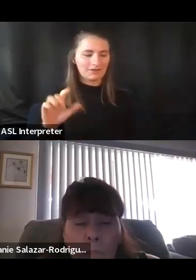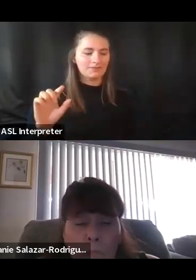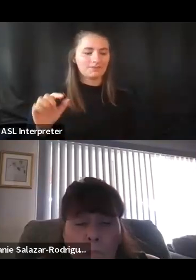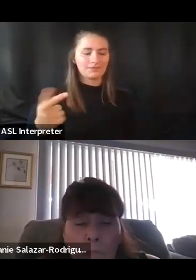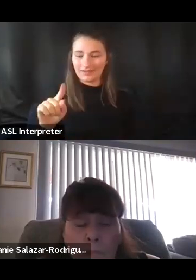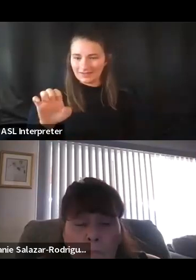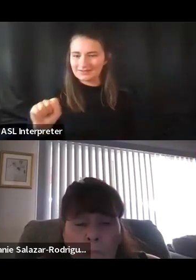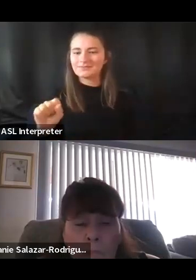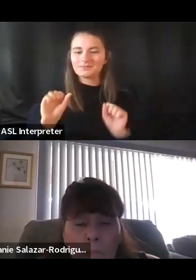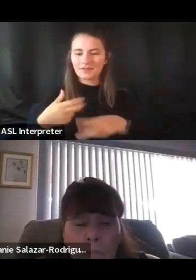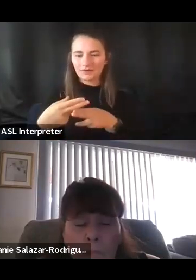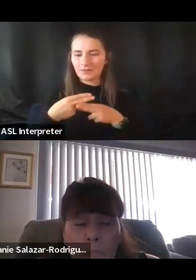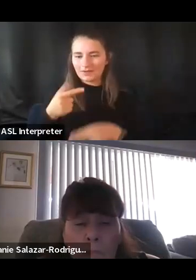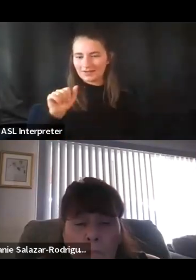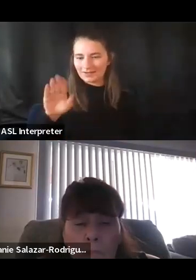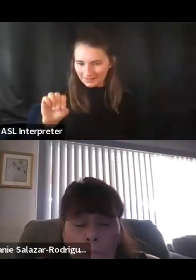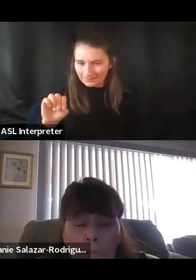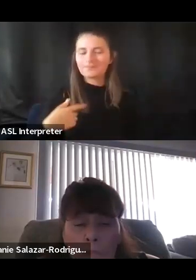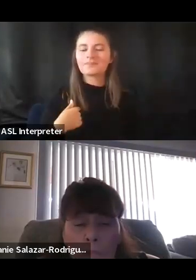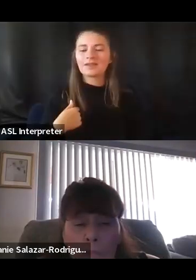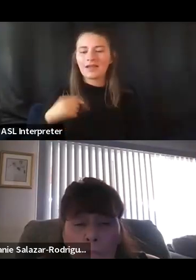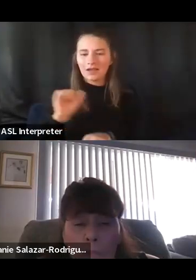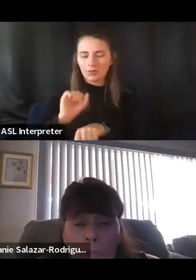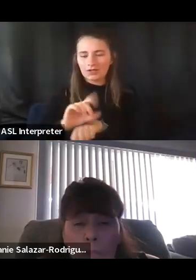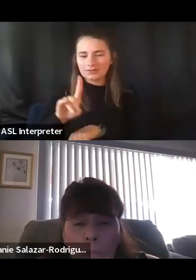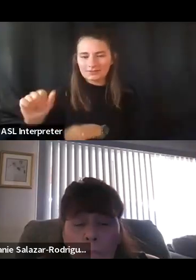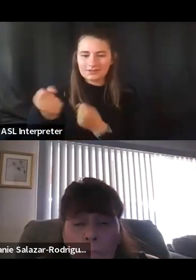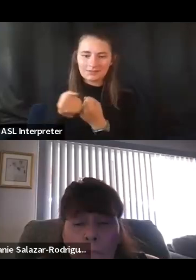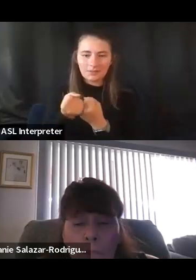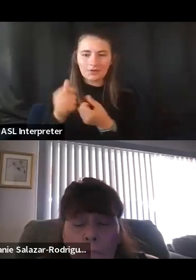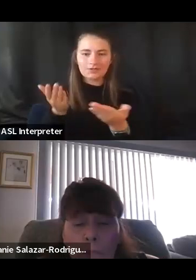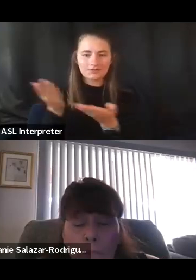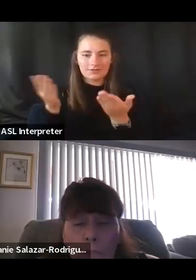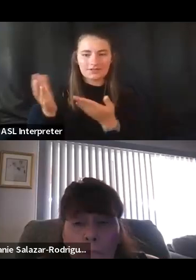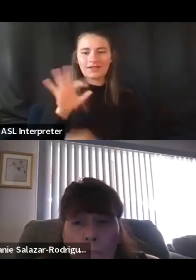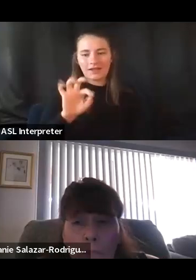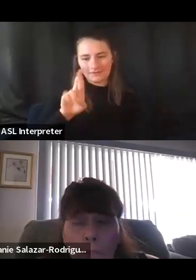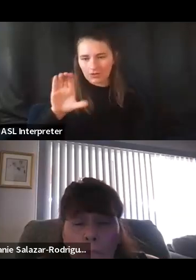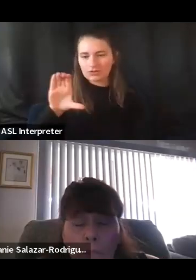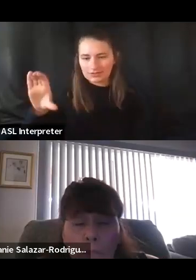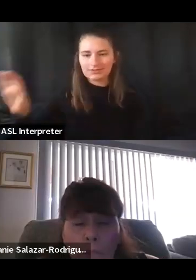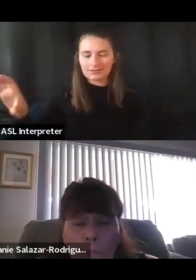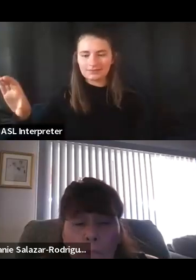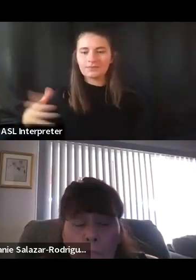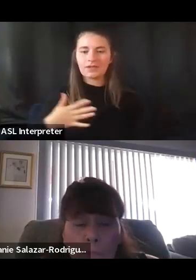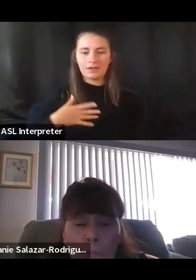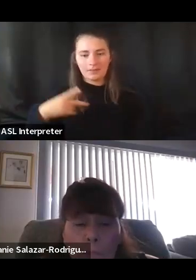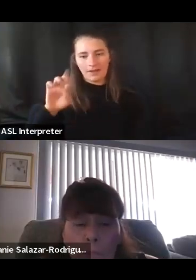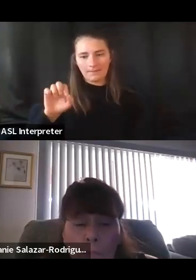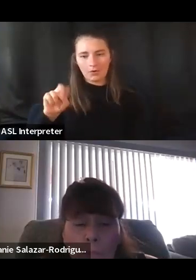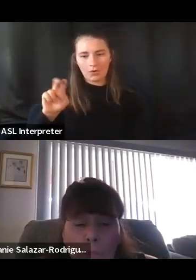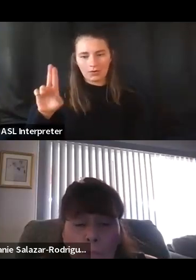Gabe. I work at Disability Support Services at Front Range Community College and my pronouns are he,